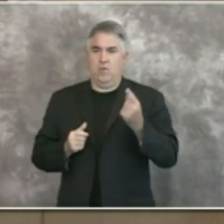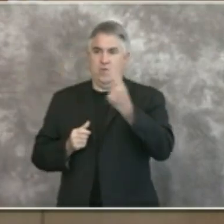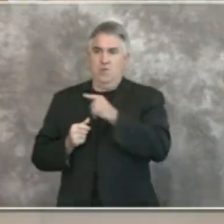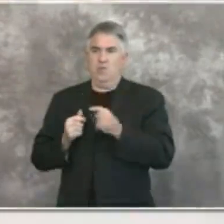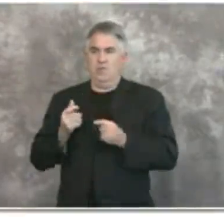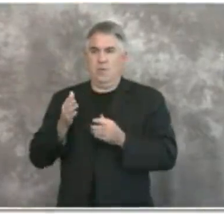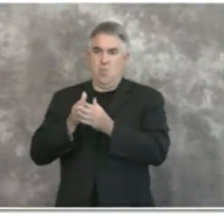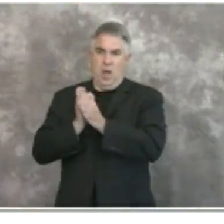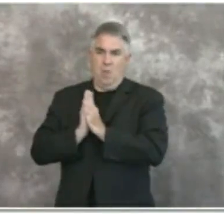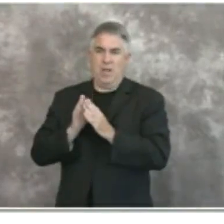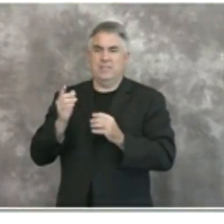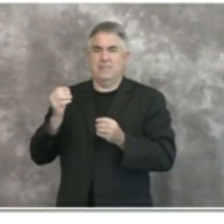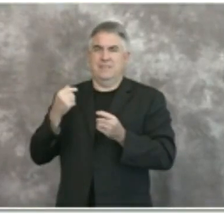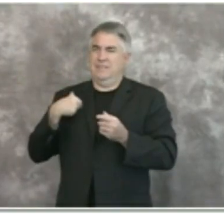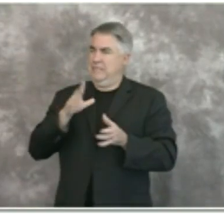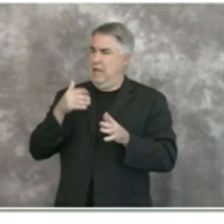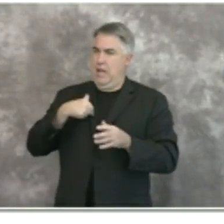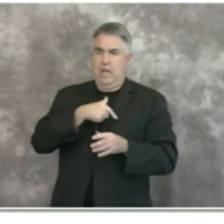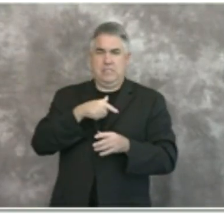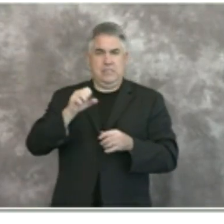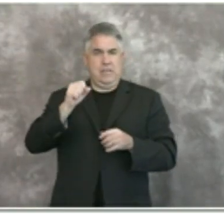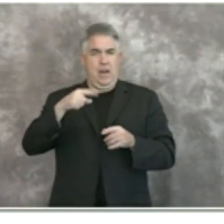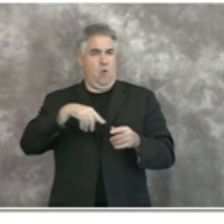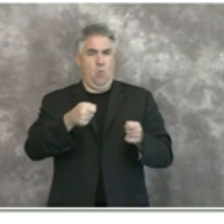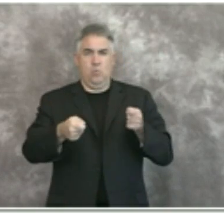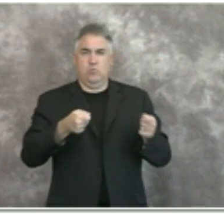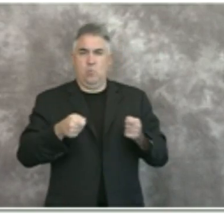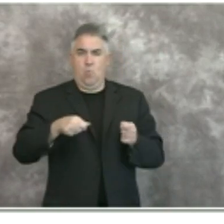so we can move further into our recovery.